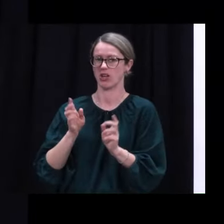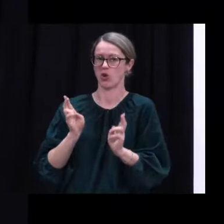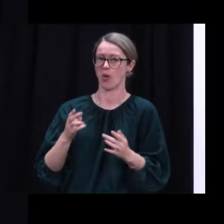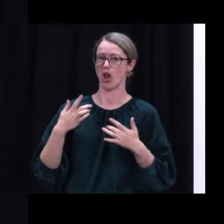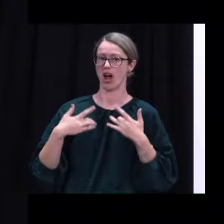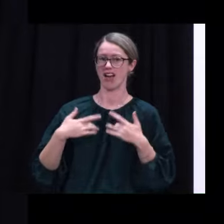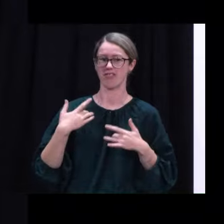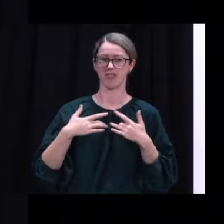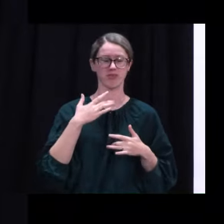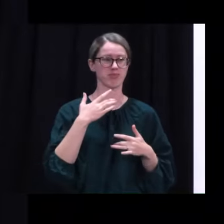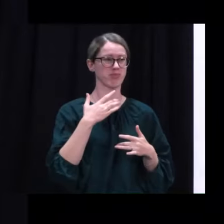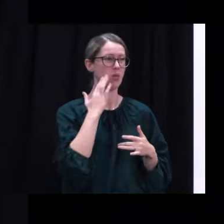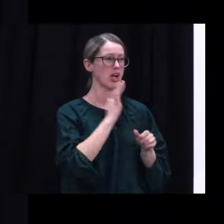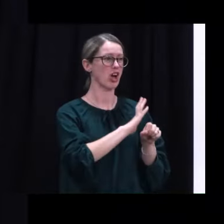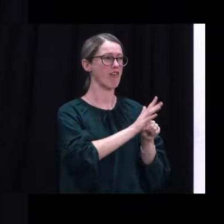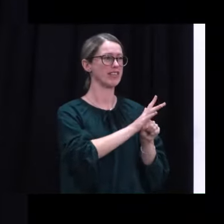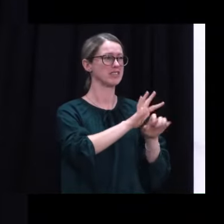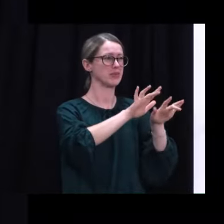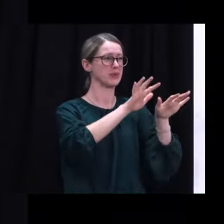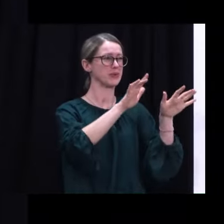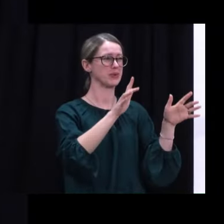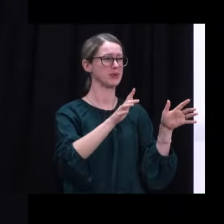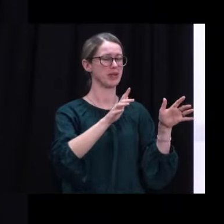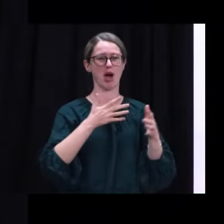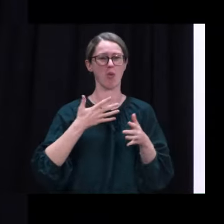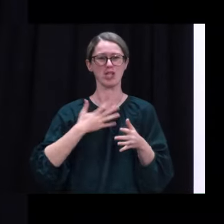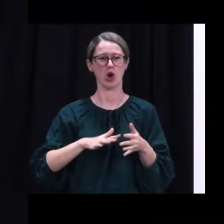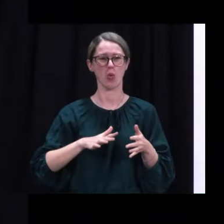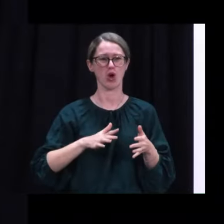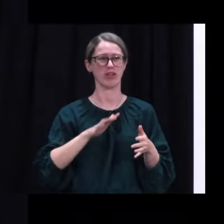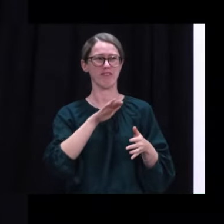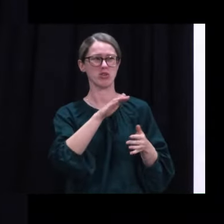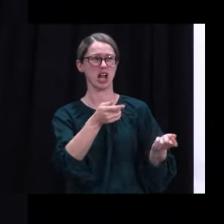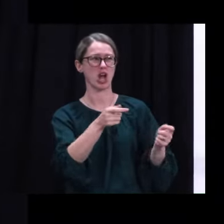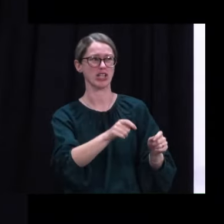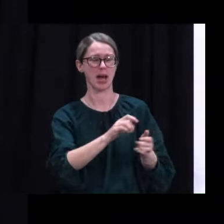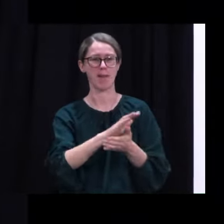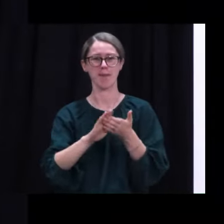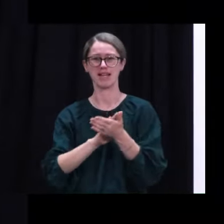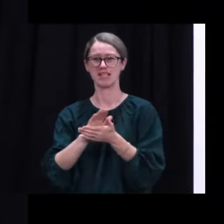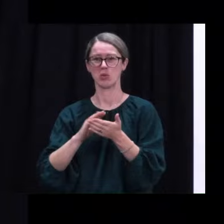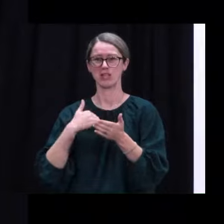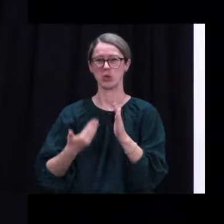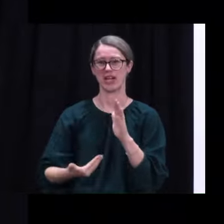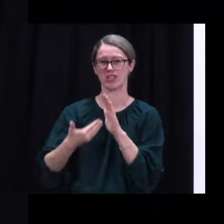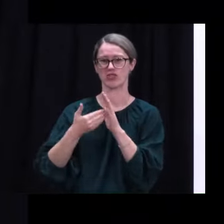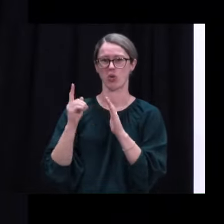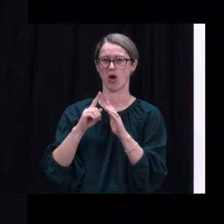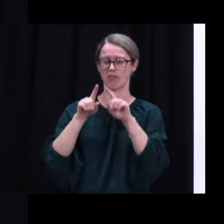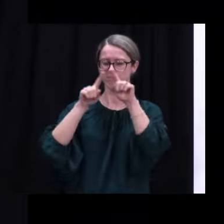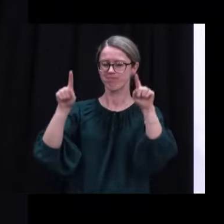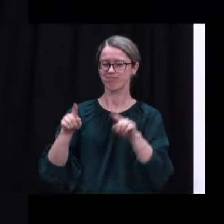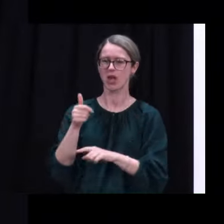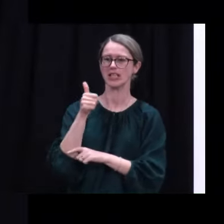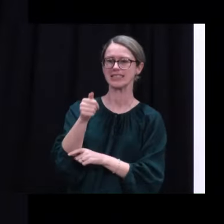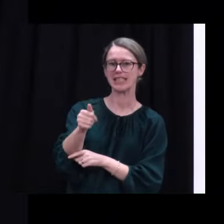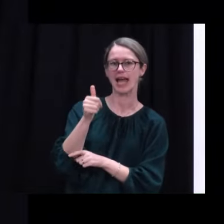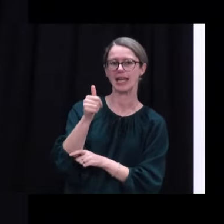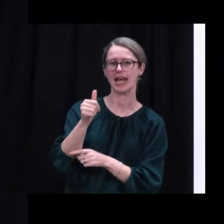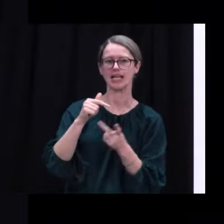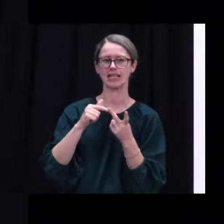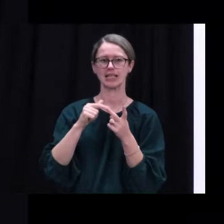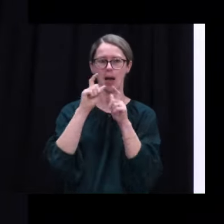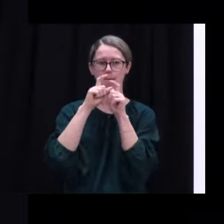COVID in the world and as we seek to avoid the use of lockdowns in the future, things like QR code scanning and the use of